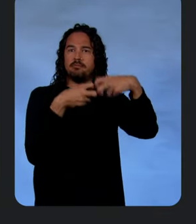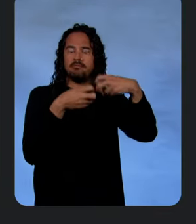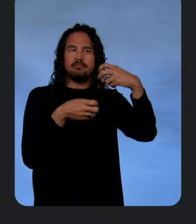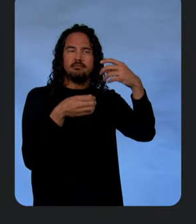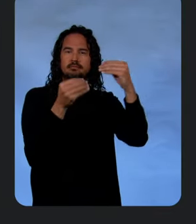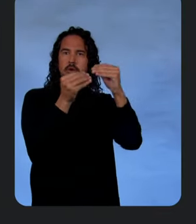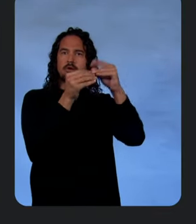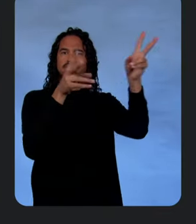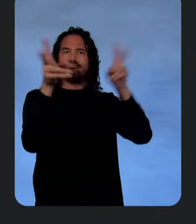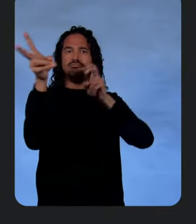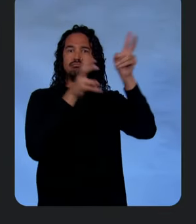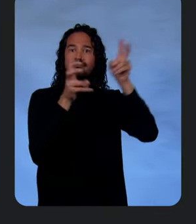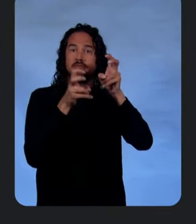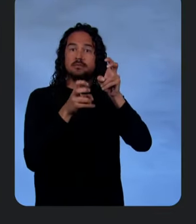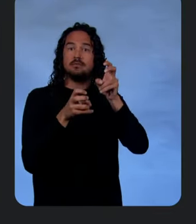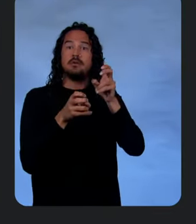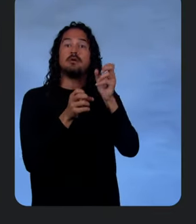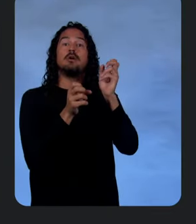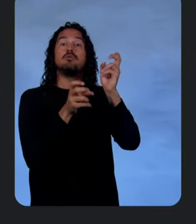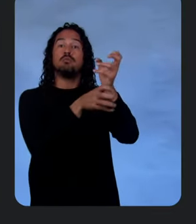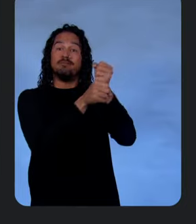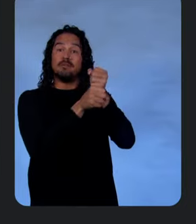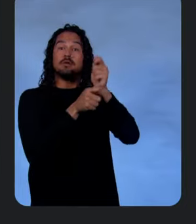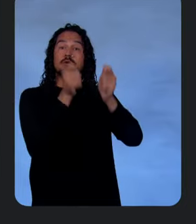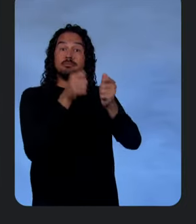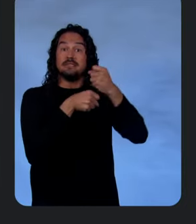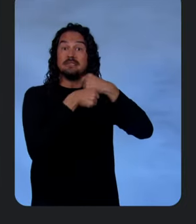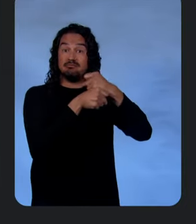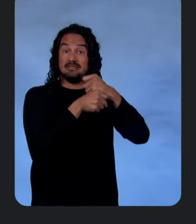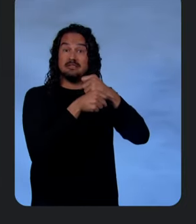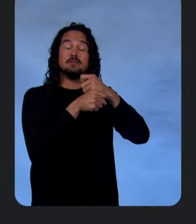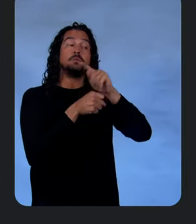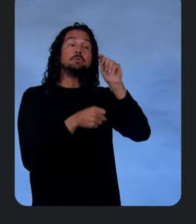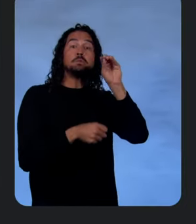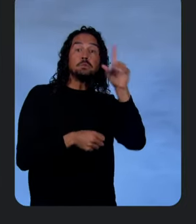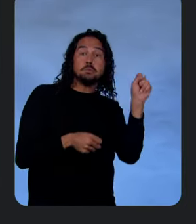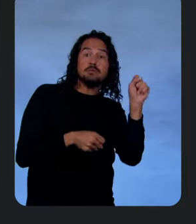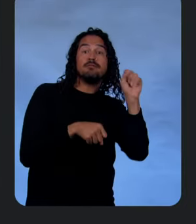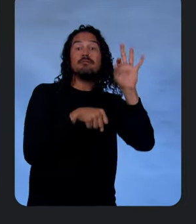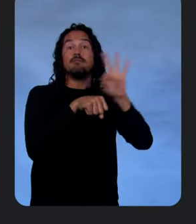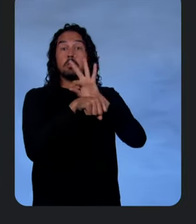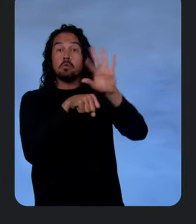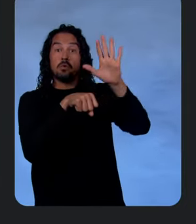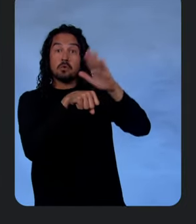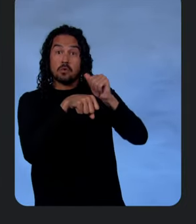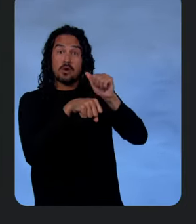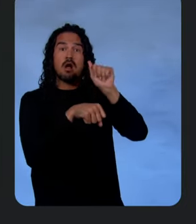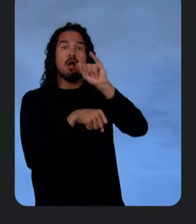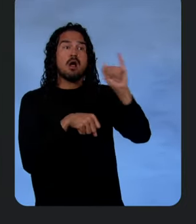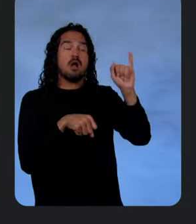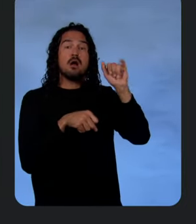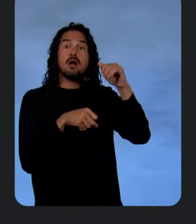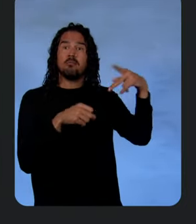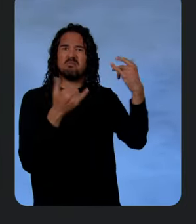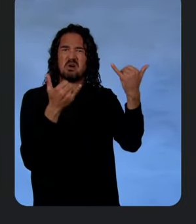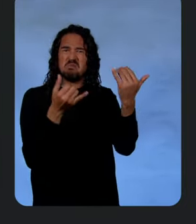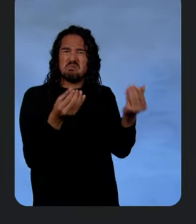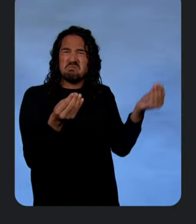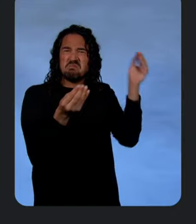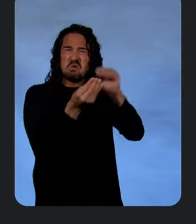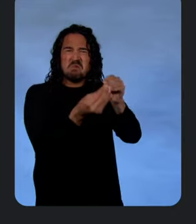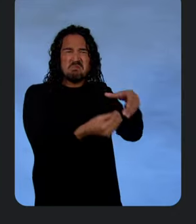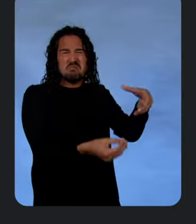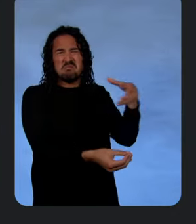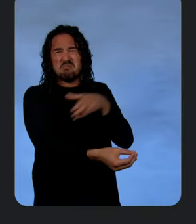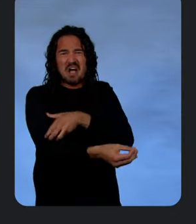generation, along with tools and function calling, we made our AI applications more powerful and reliable. Developers could